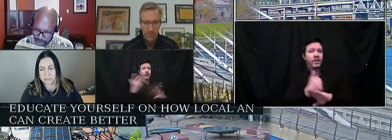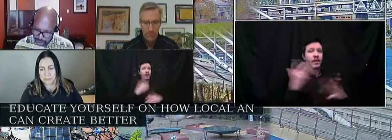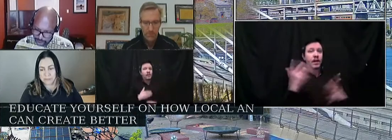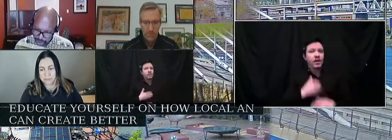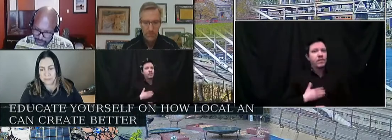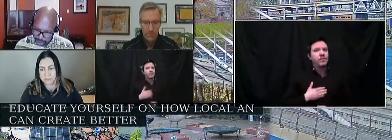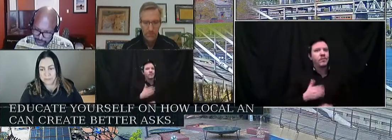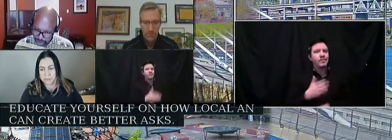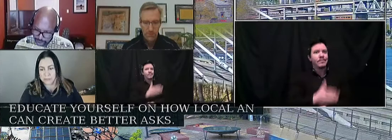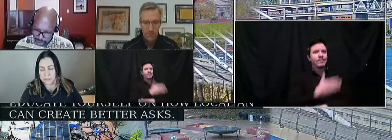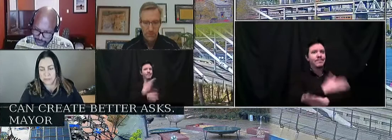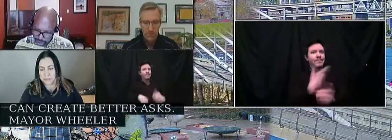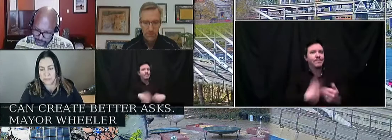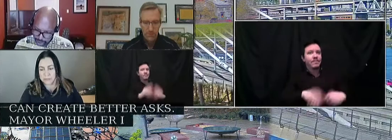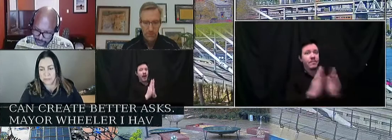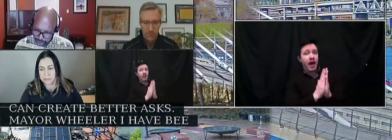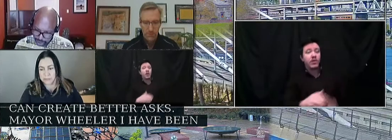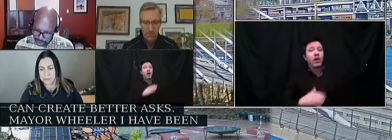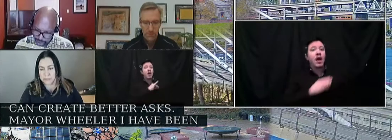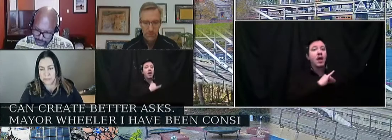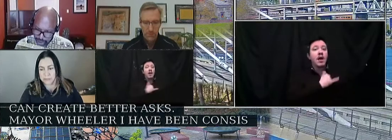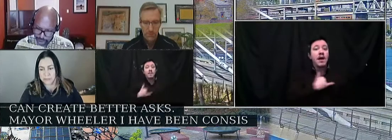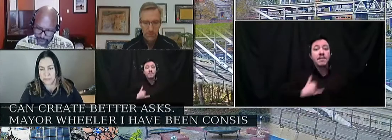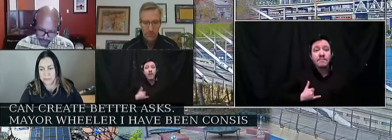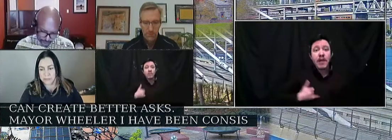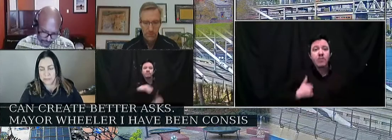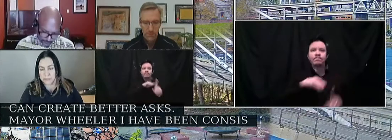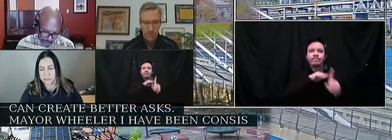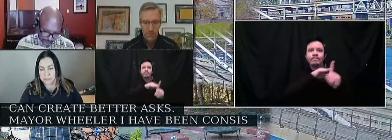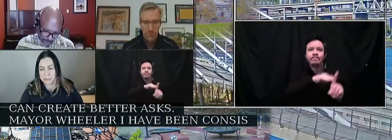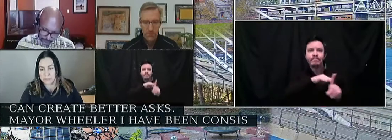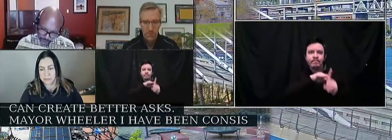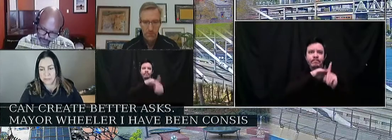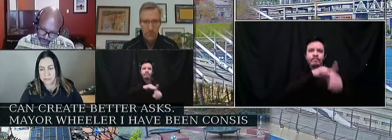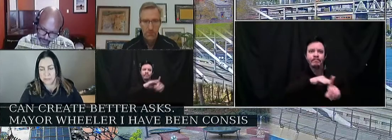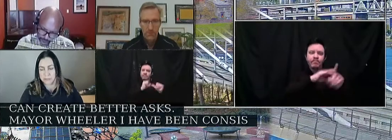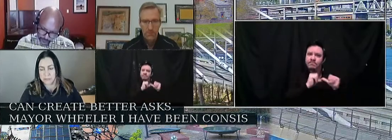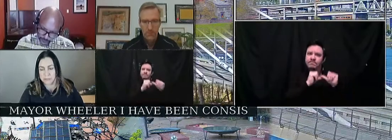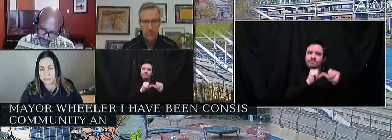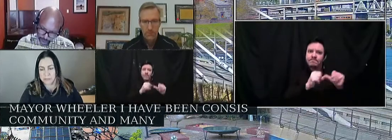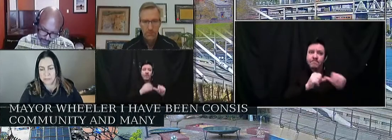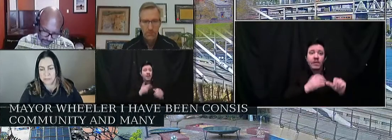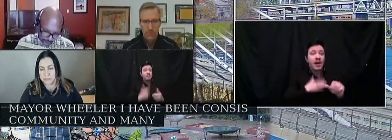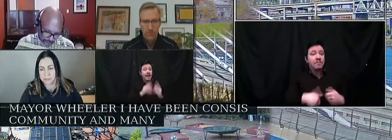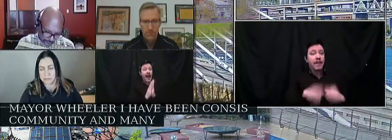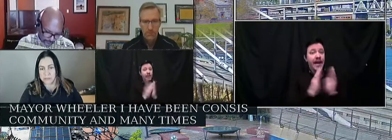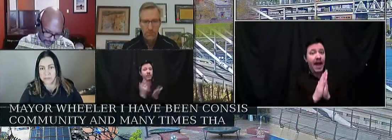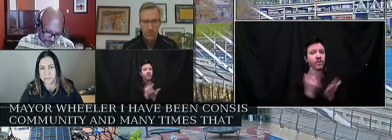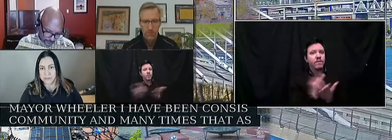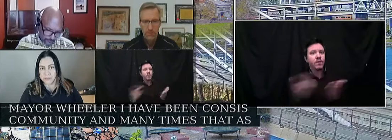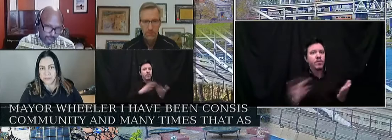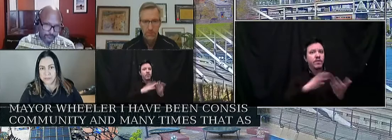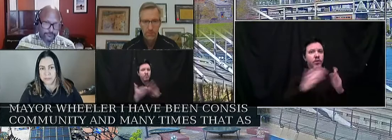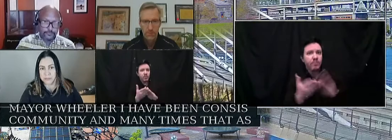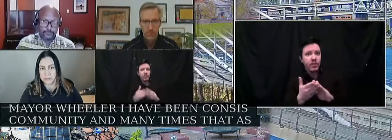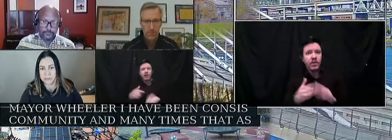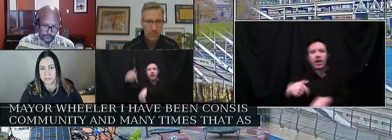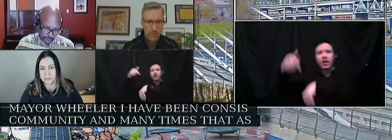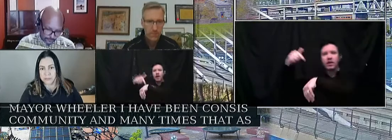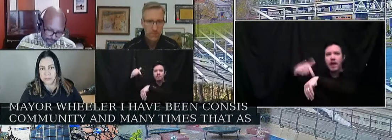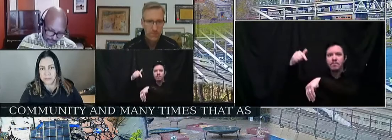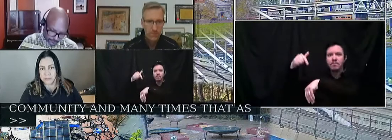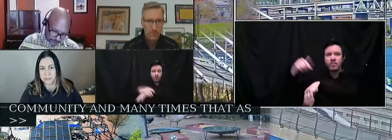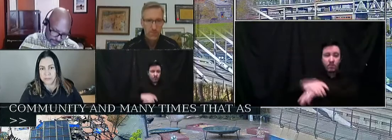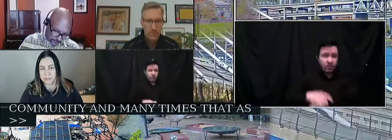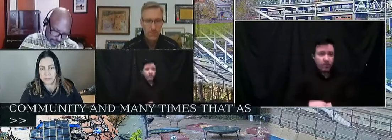Wheeler, I have been consistent in my ask for resources for community, and many times that ask has been directly to you. But your